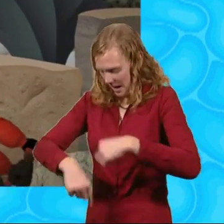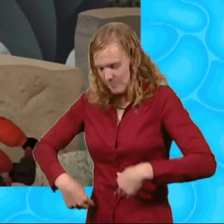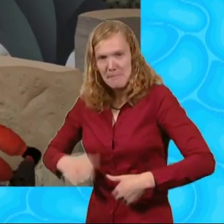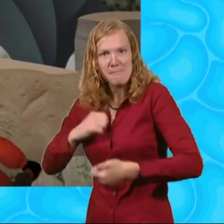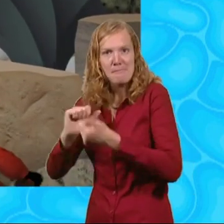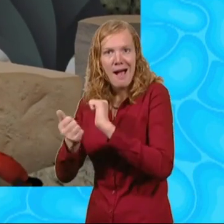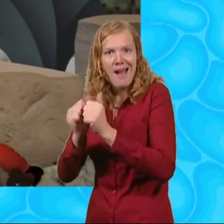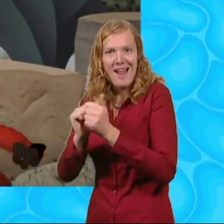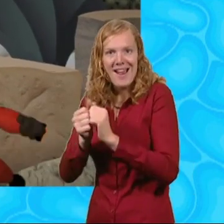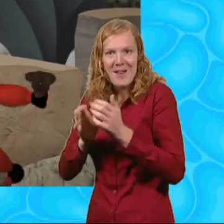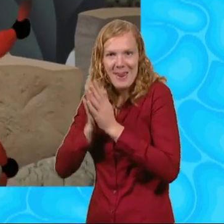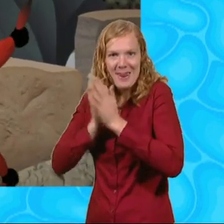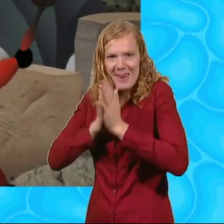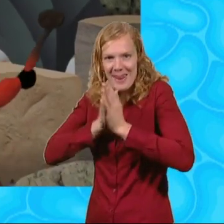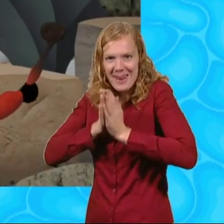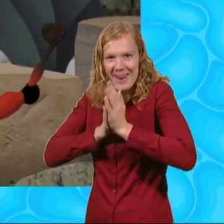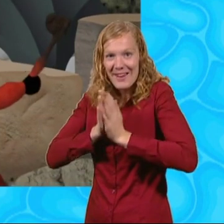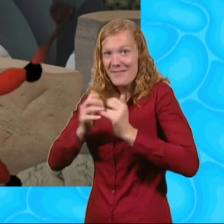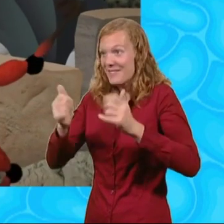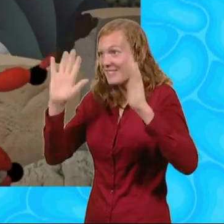Grubby.